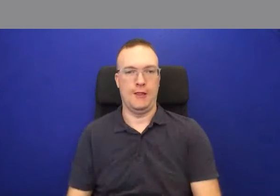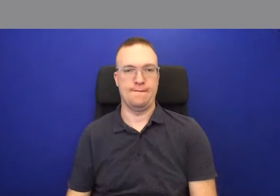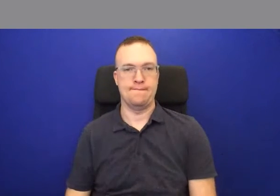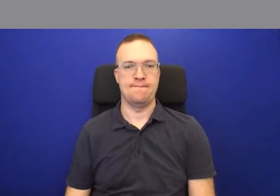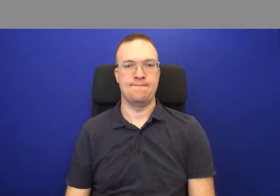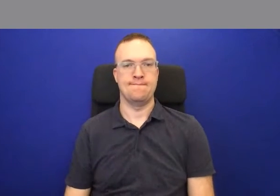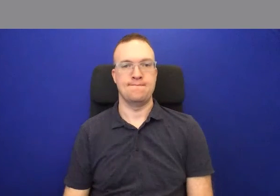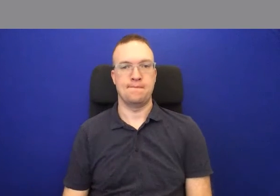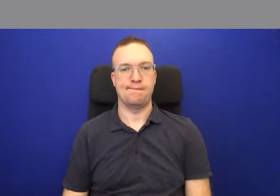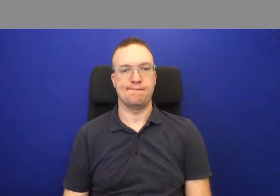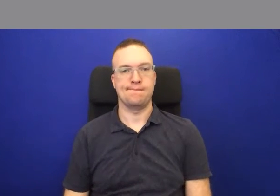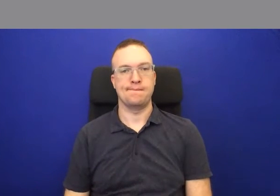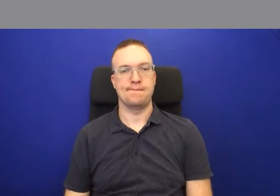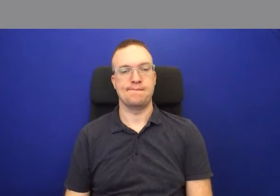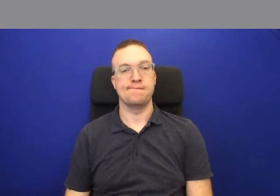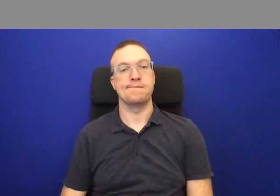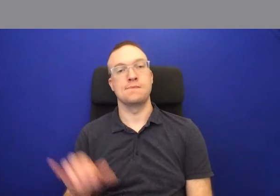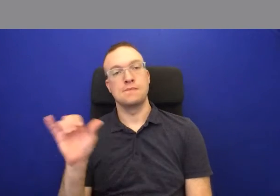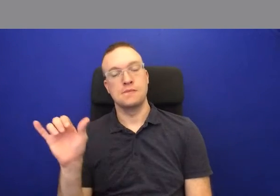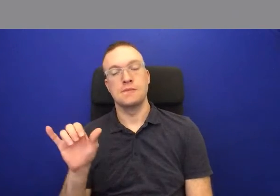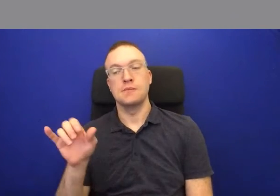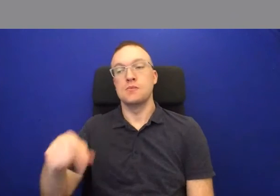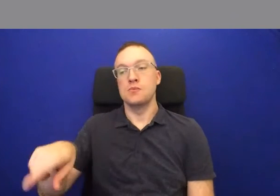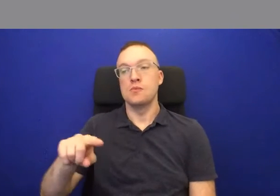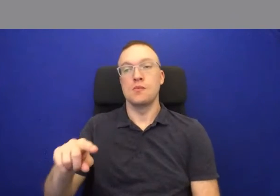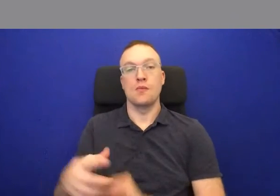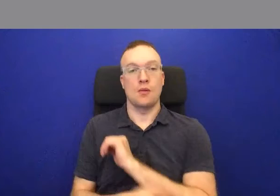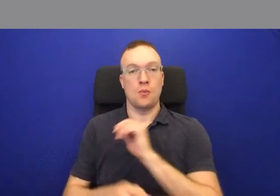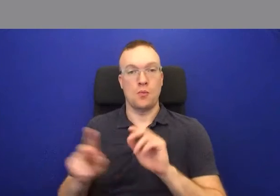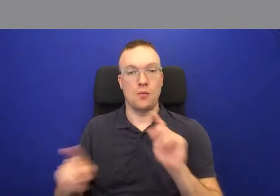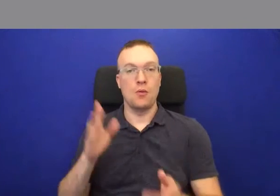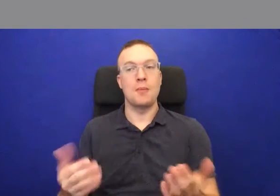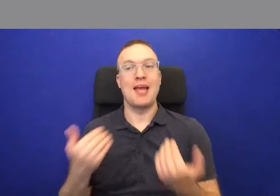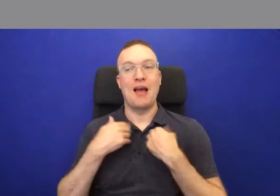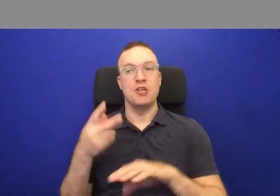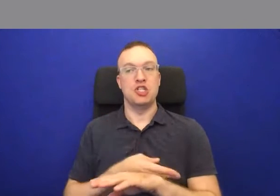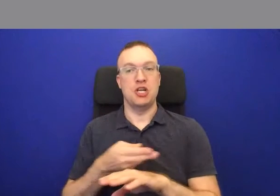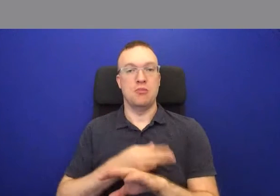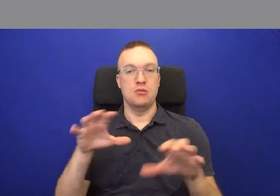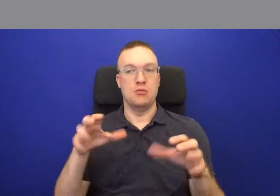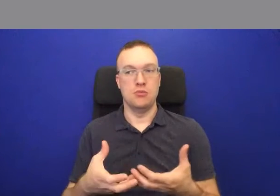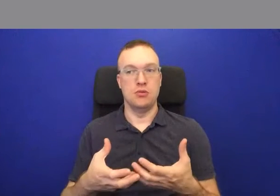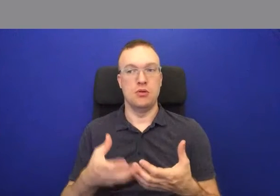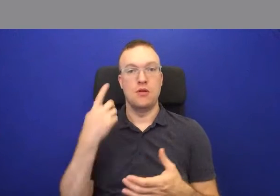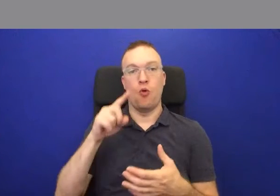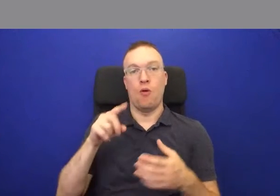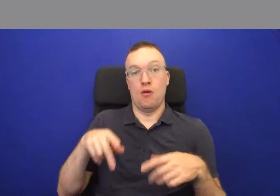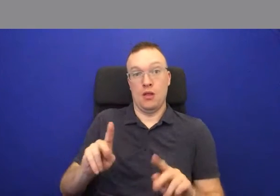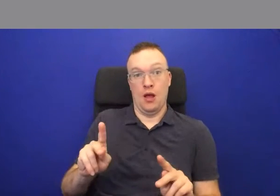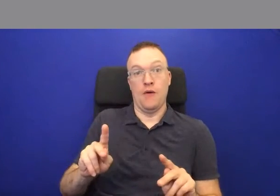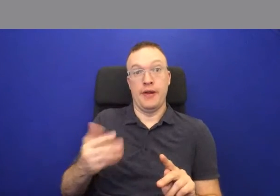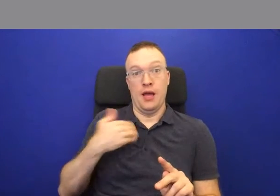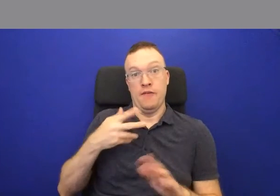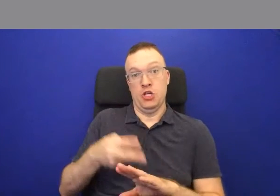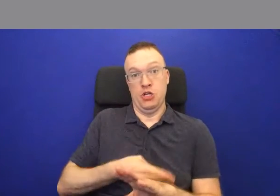Further, the peasants might have a flock of sheep. In order to be allowed to have those